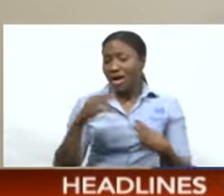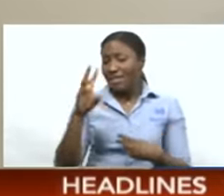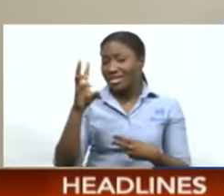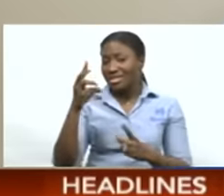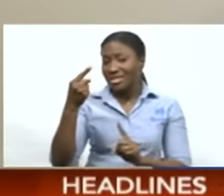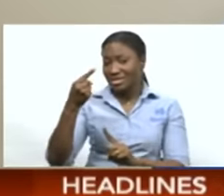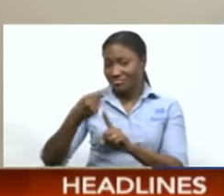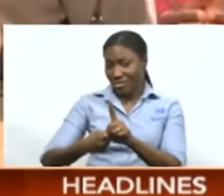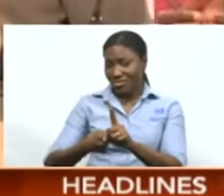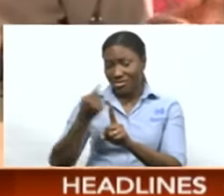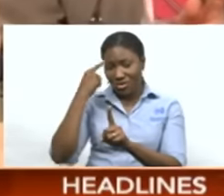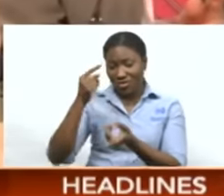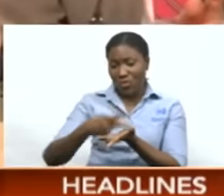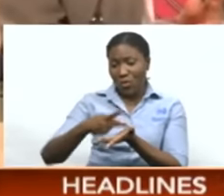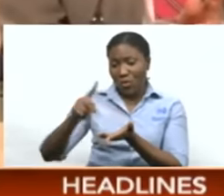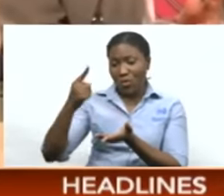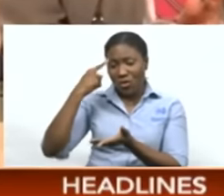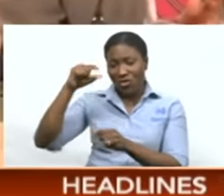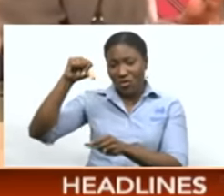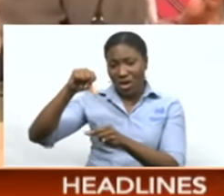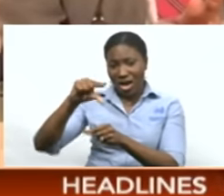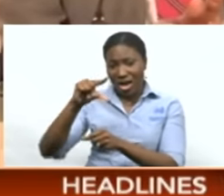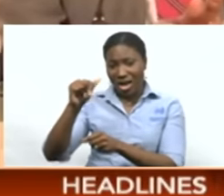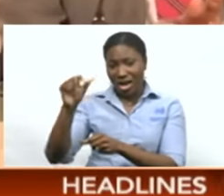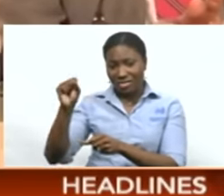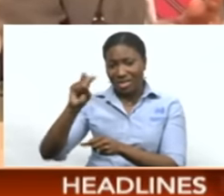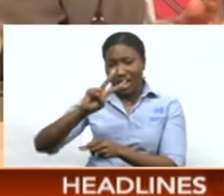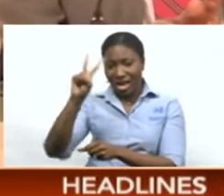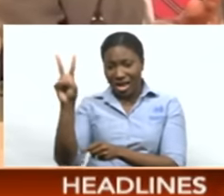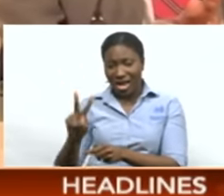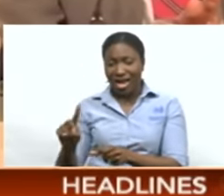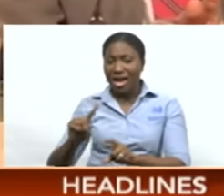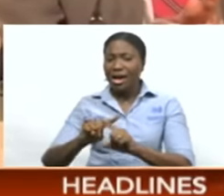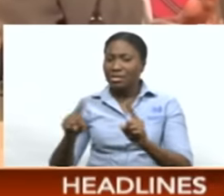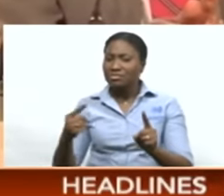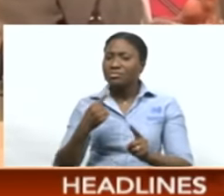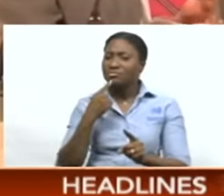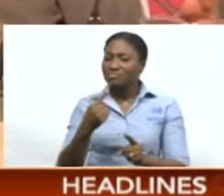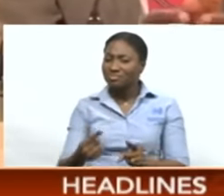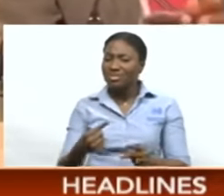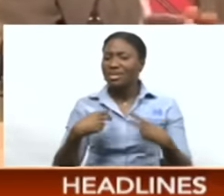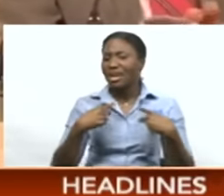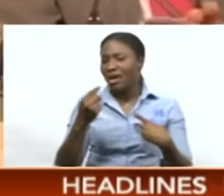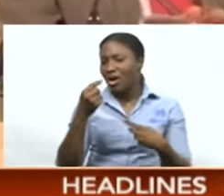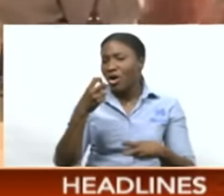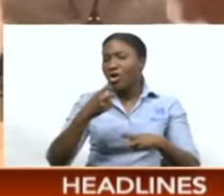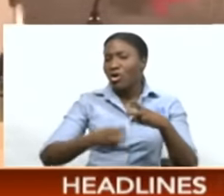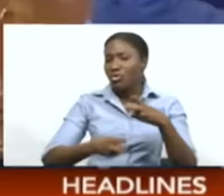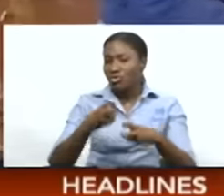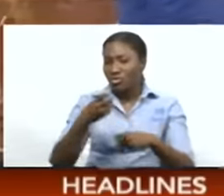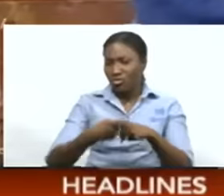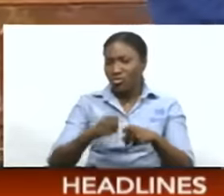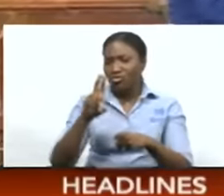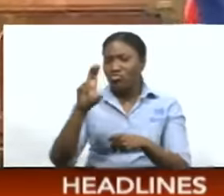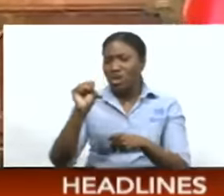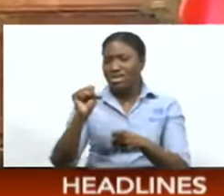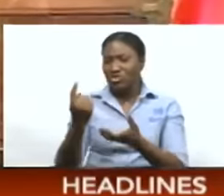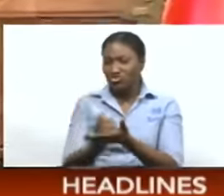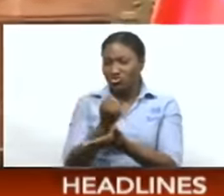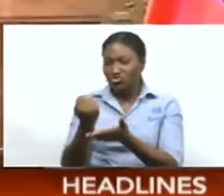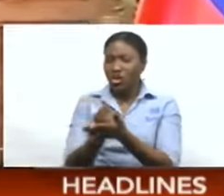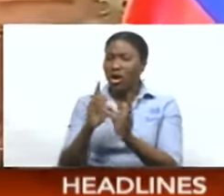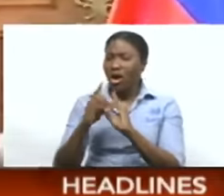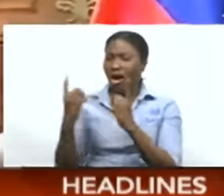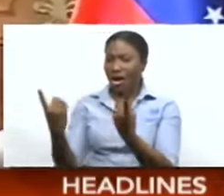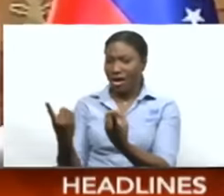the Venezuelan gas. He based his claims on what he said was a press release issued by the U.S. Department of Treasury on October 18th.